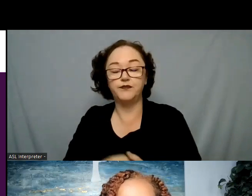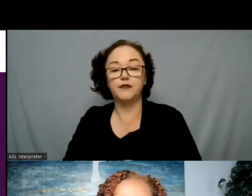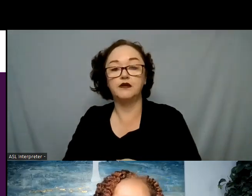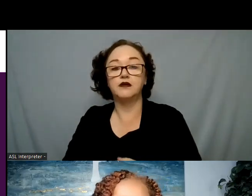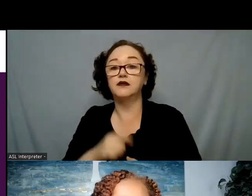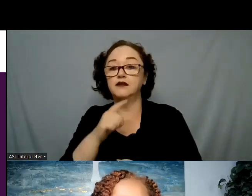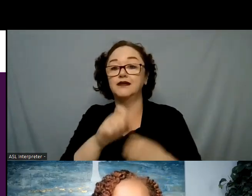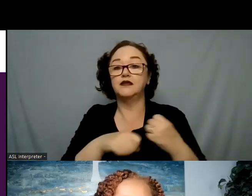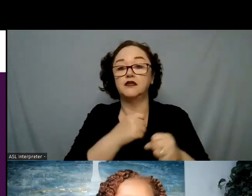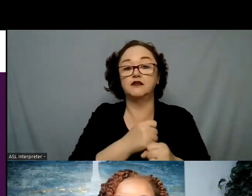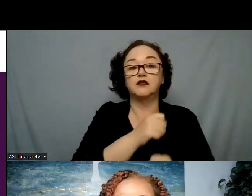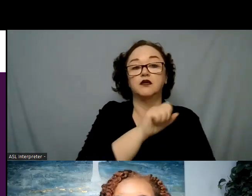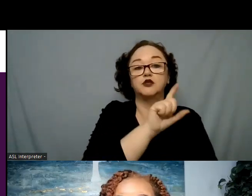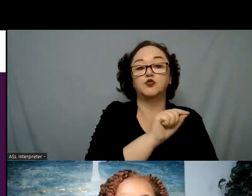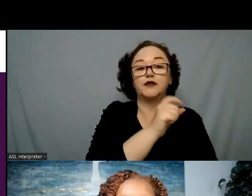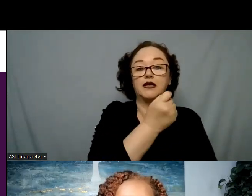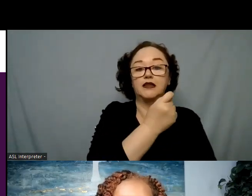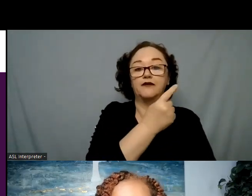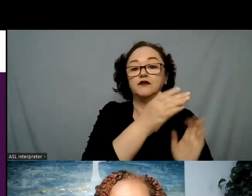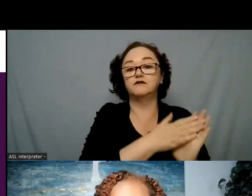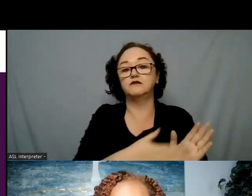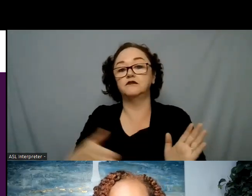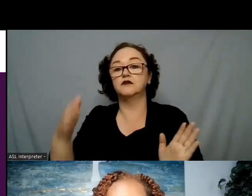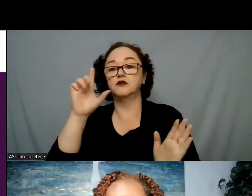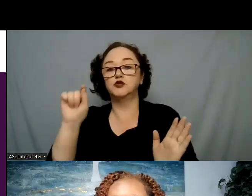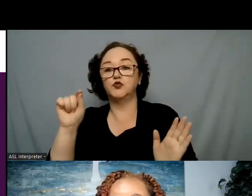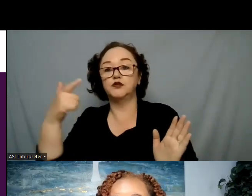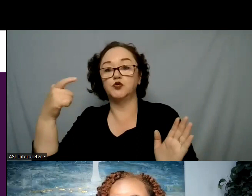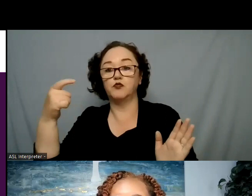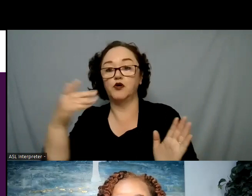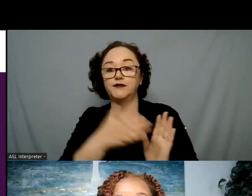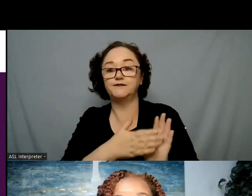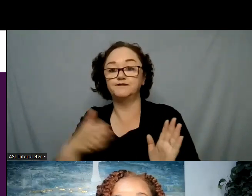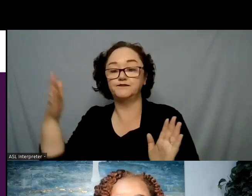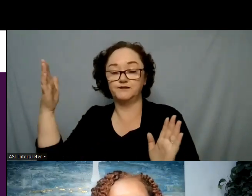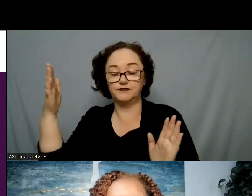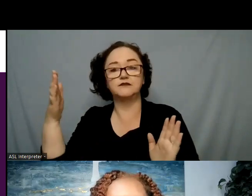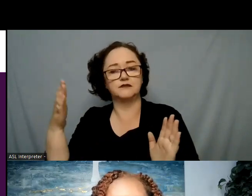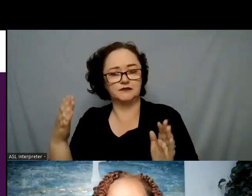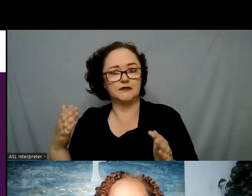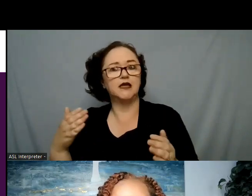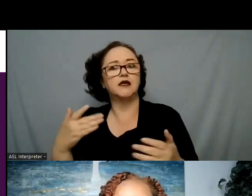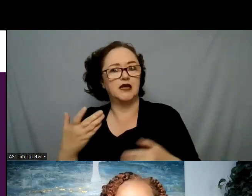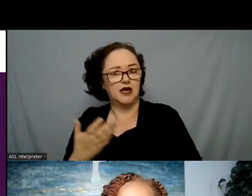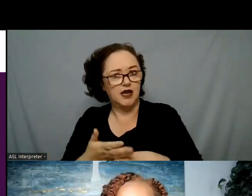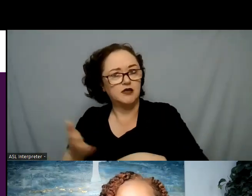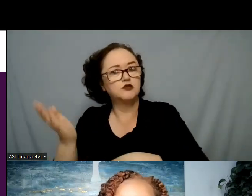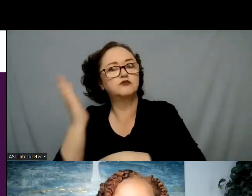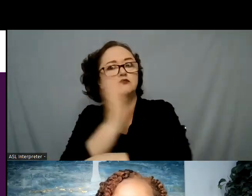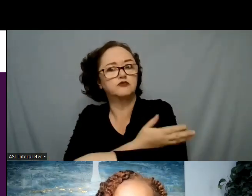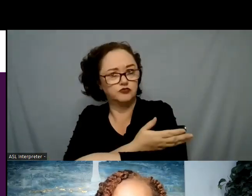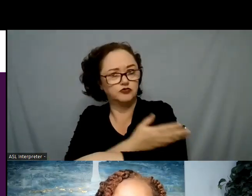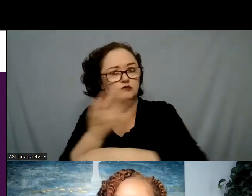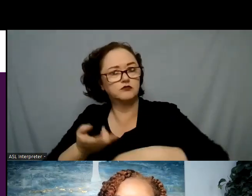to 2021. There's been an increase in mental health concerns in youth in general but in particular